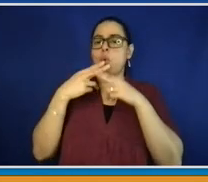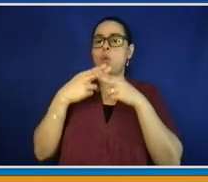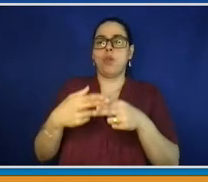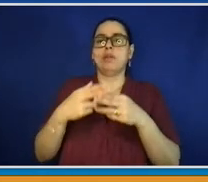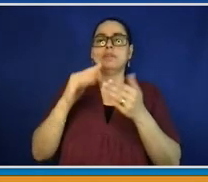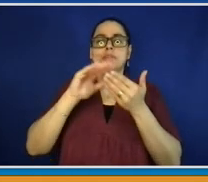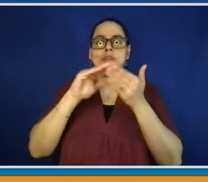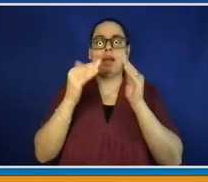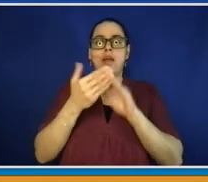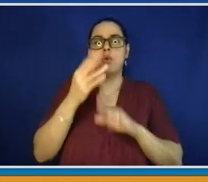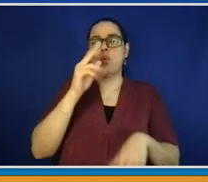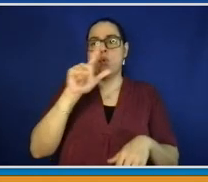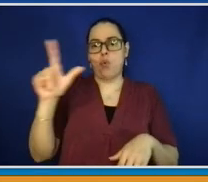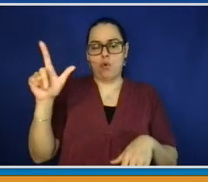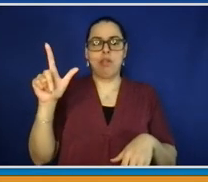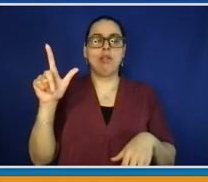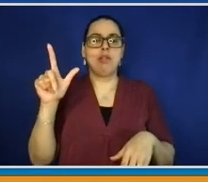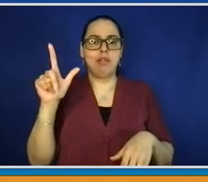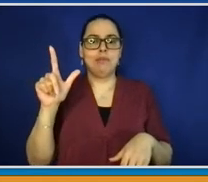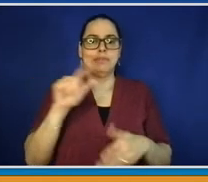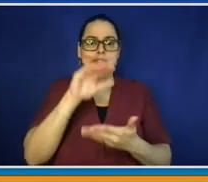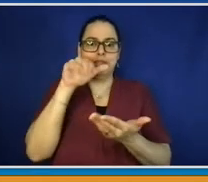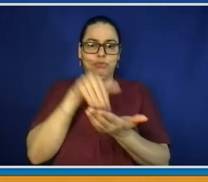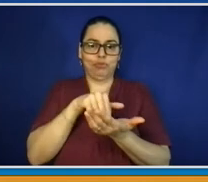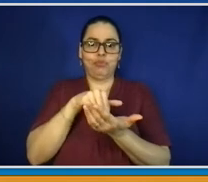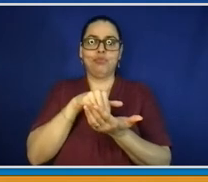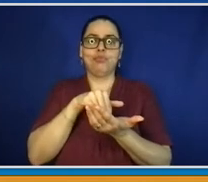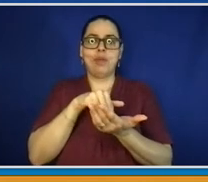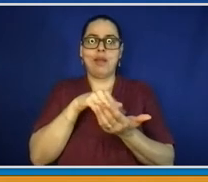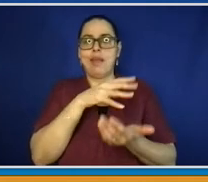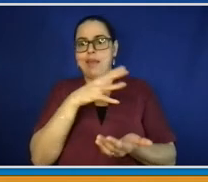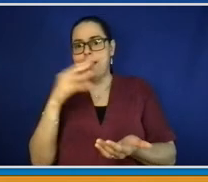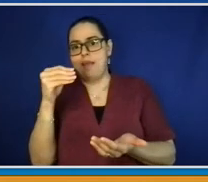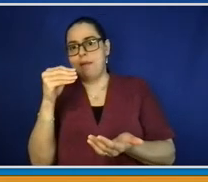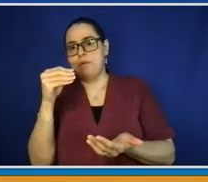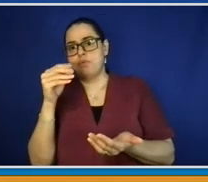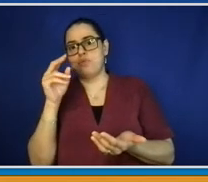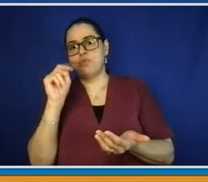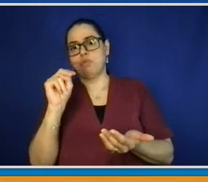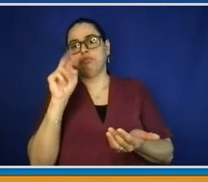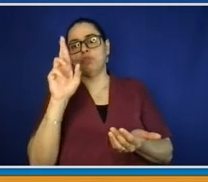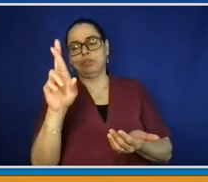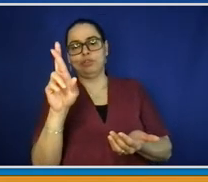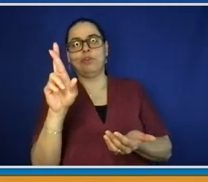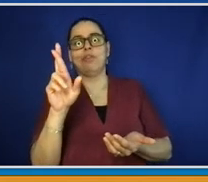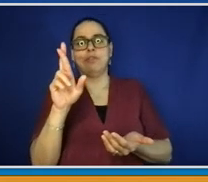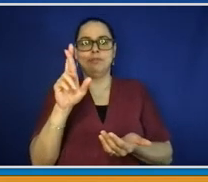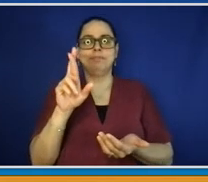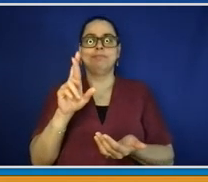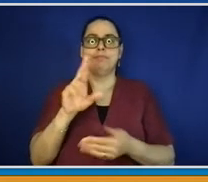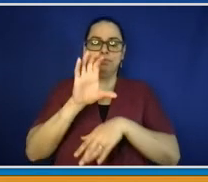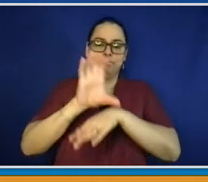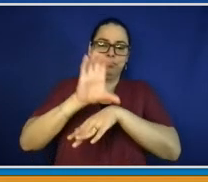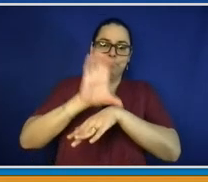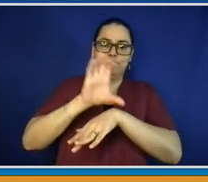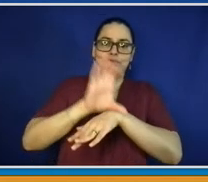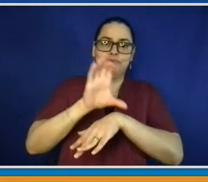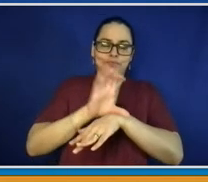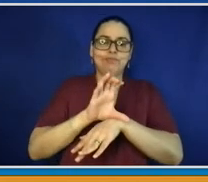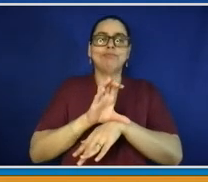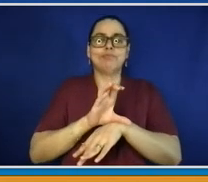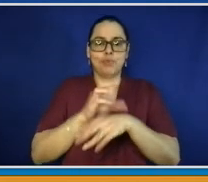to the City Hall on North Avenue. Beaufort Place is the back side of City Hall. And also at the United Methodist Church, 1200 North